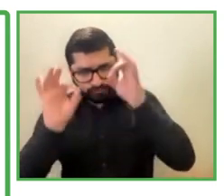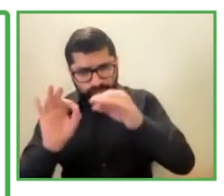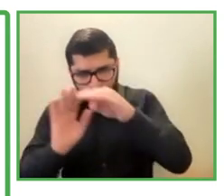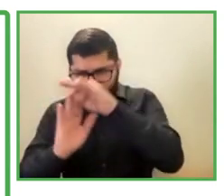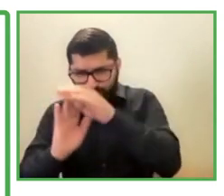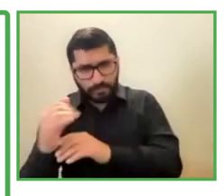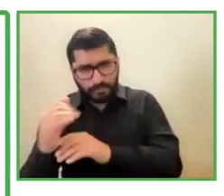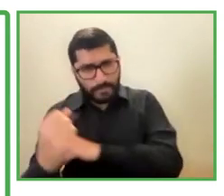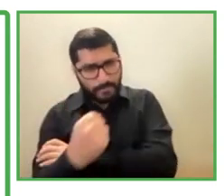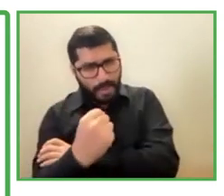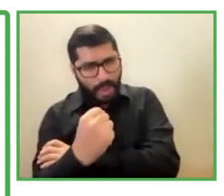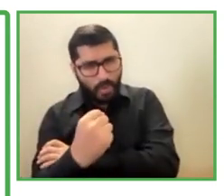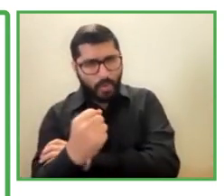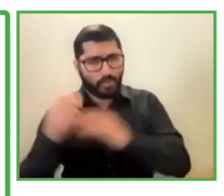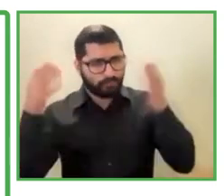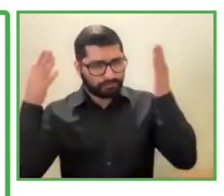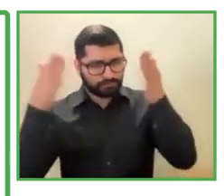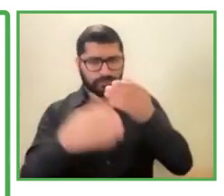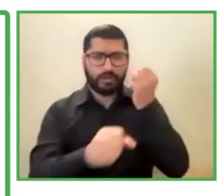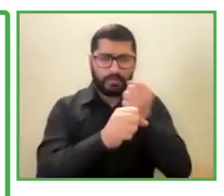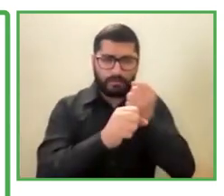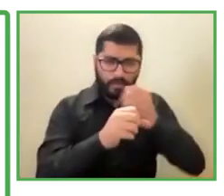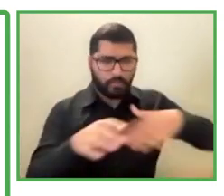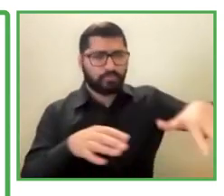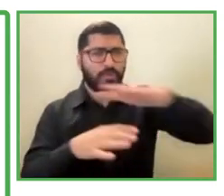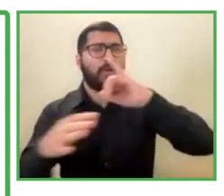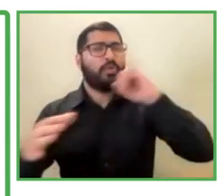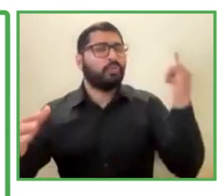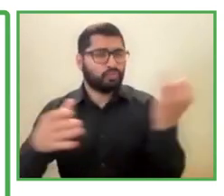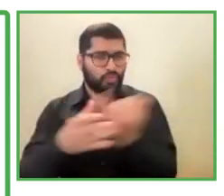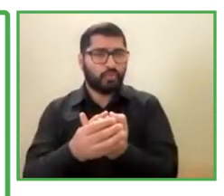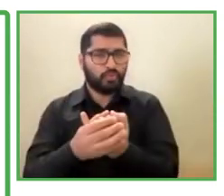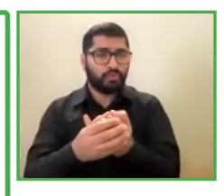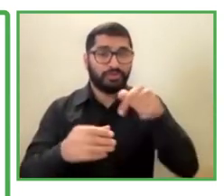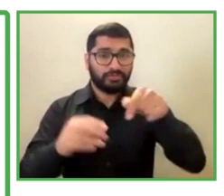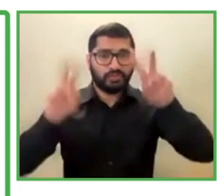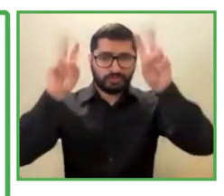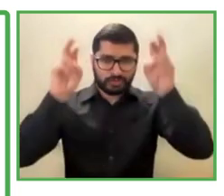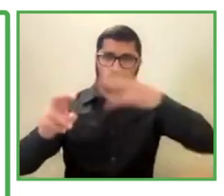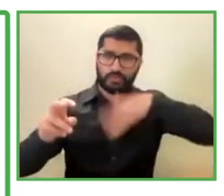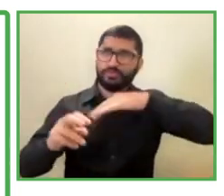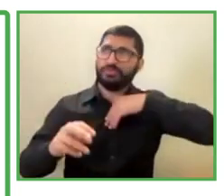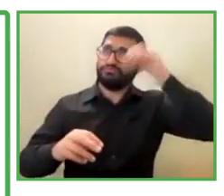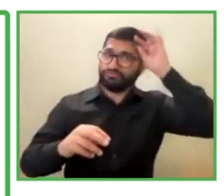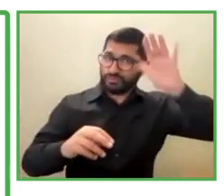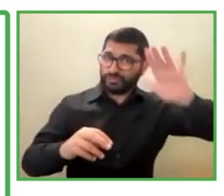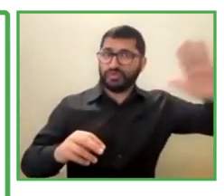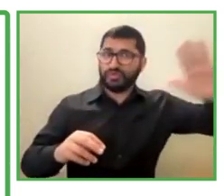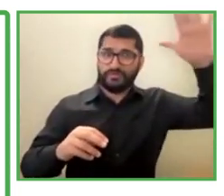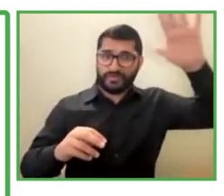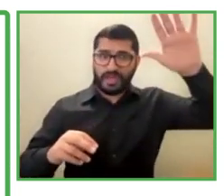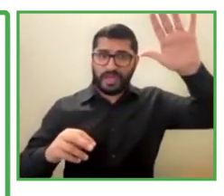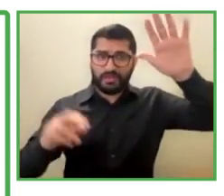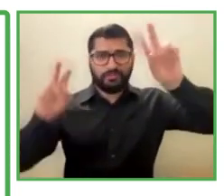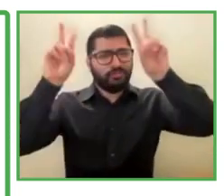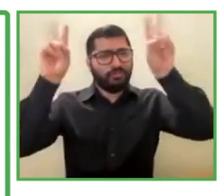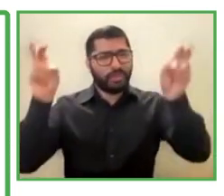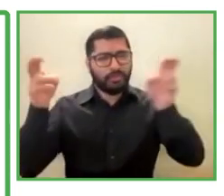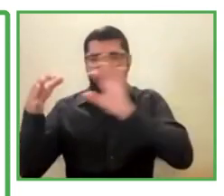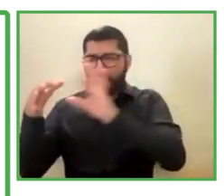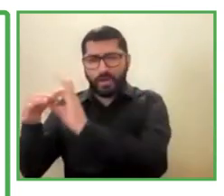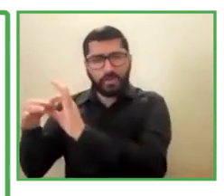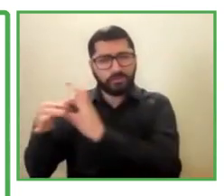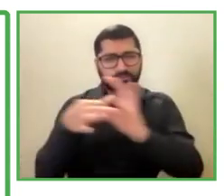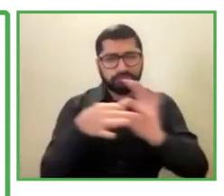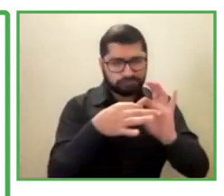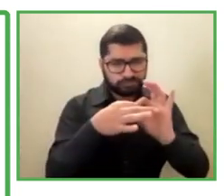philosophy. Now, as far as the practices, the innovations are concerned, one of the unique things that, you know,